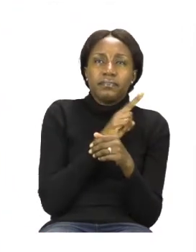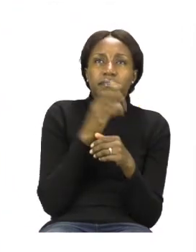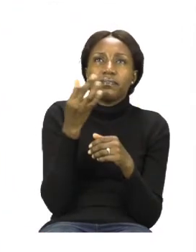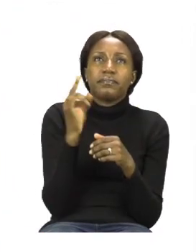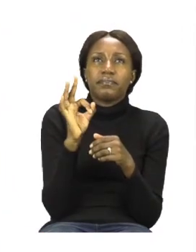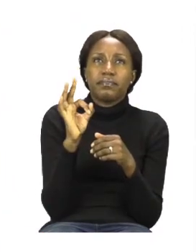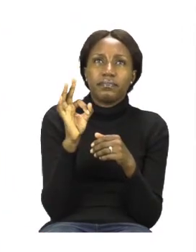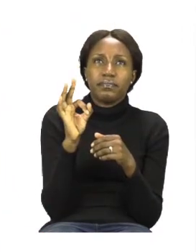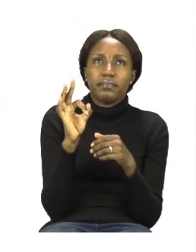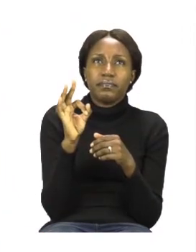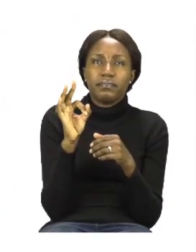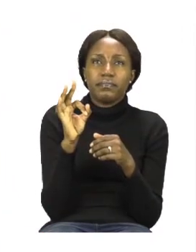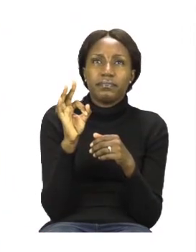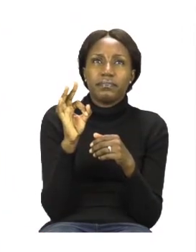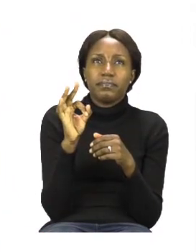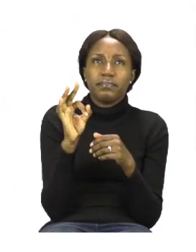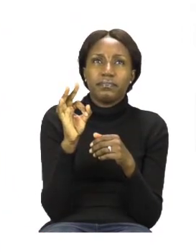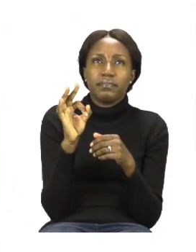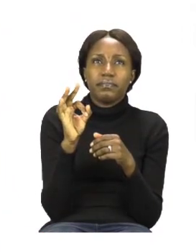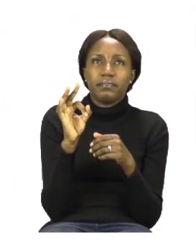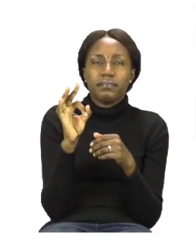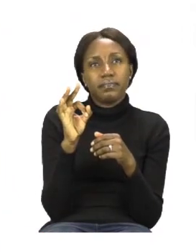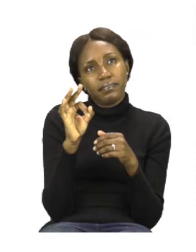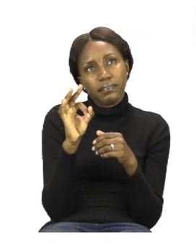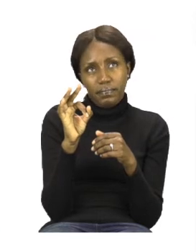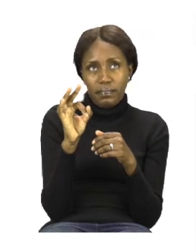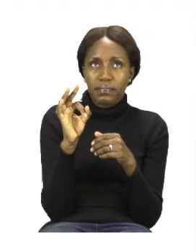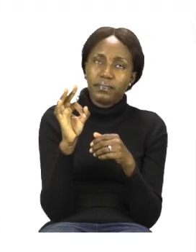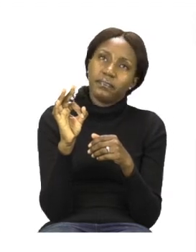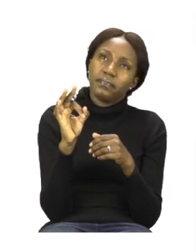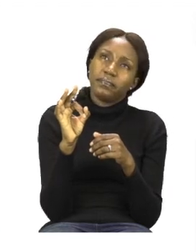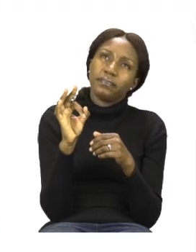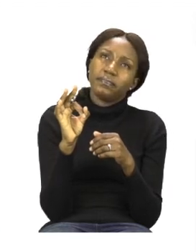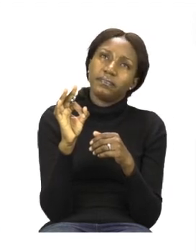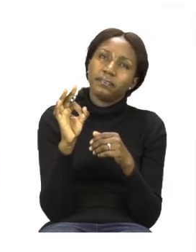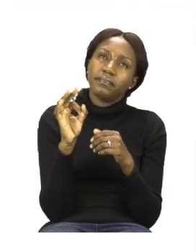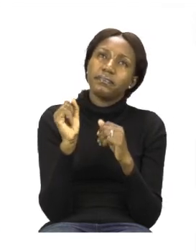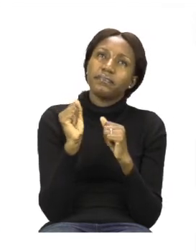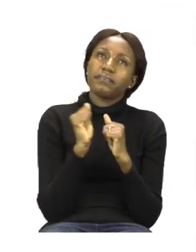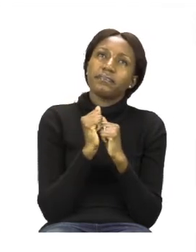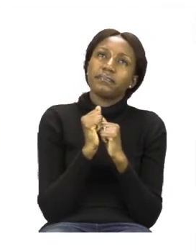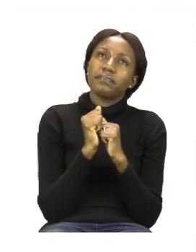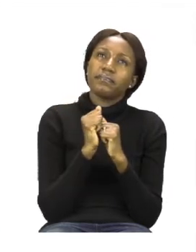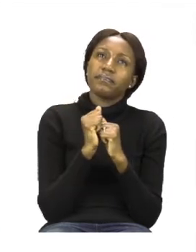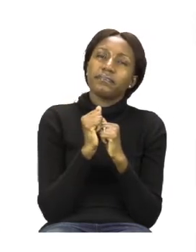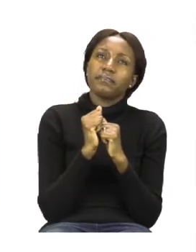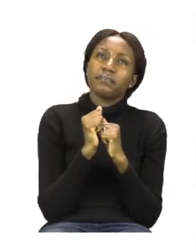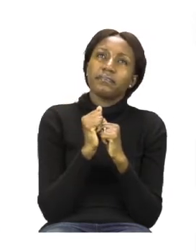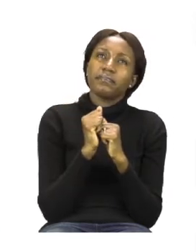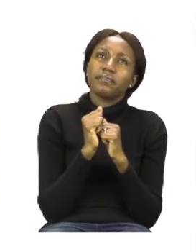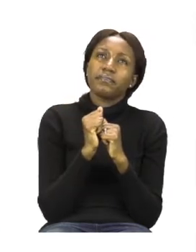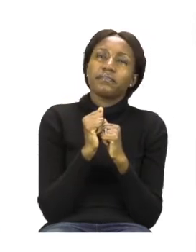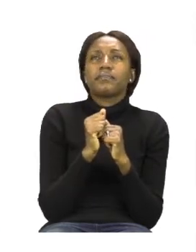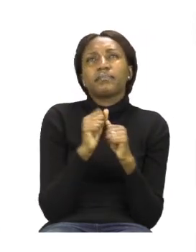On page 29, we are going to be doing syllables. Now remember, syllables is when we